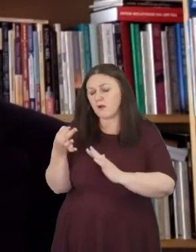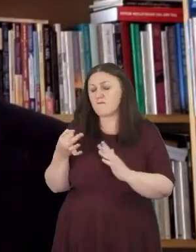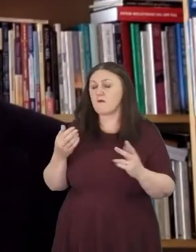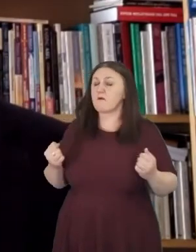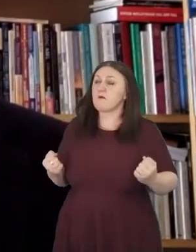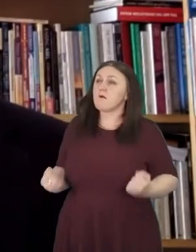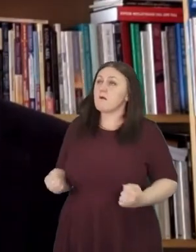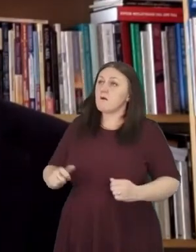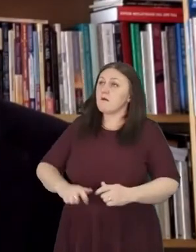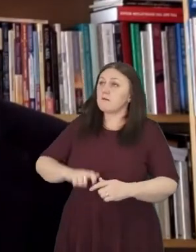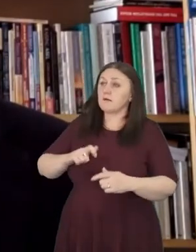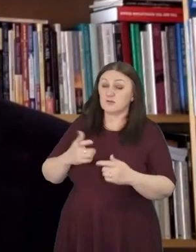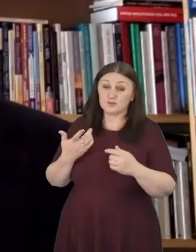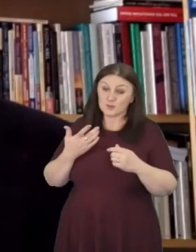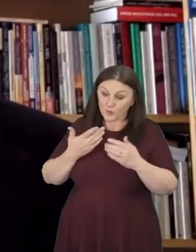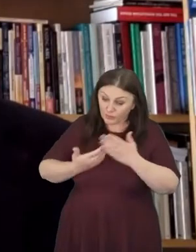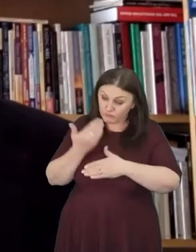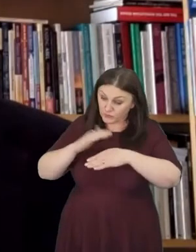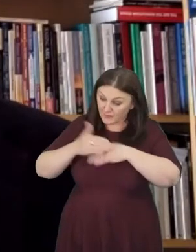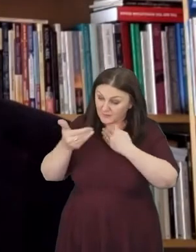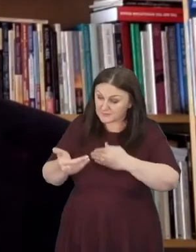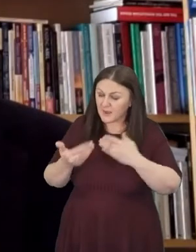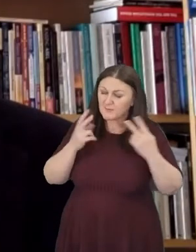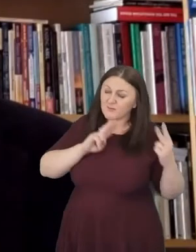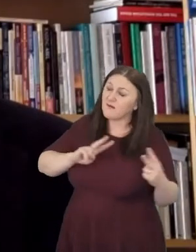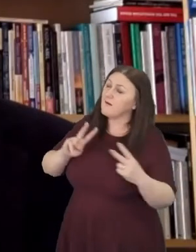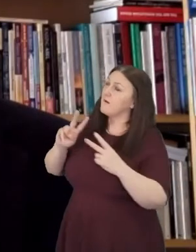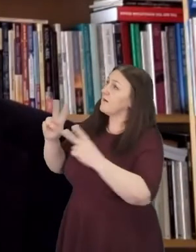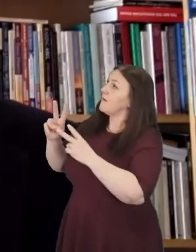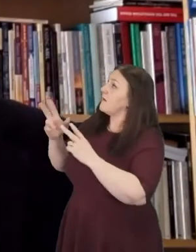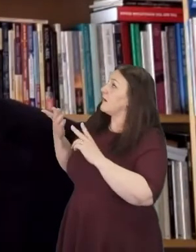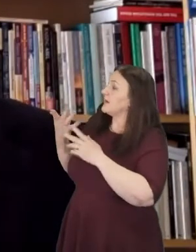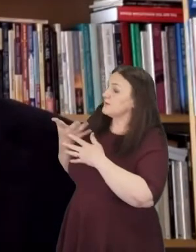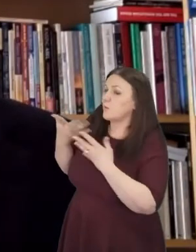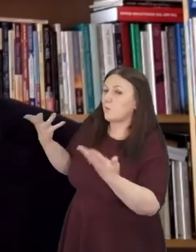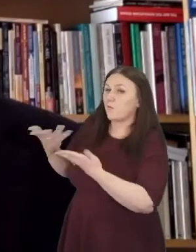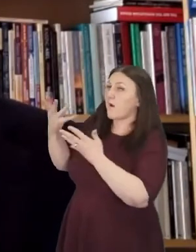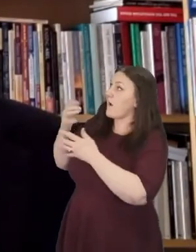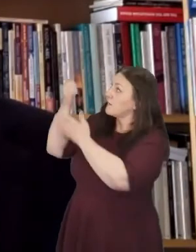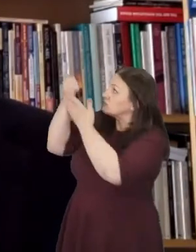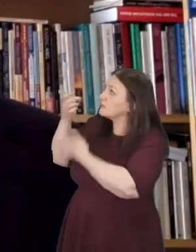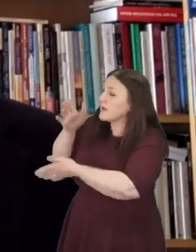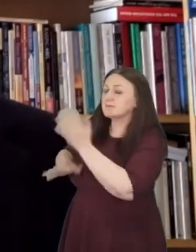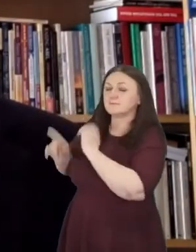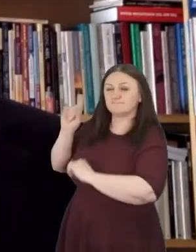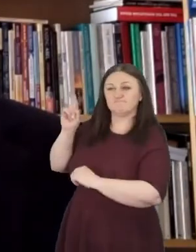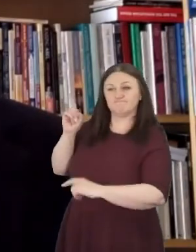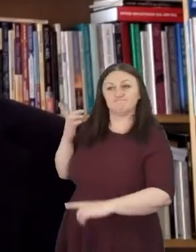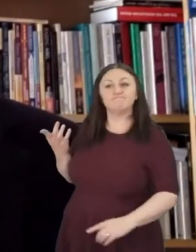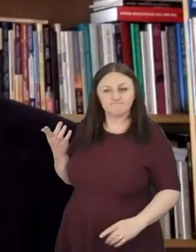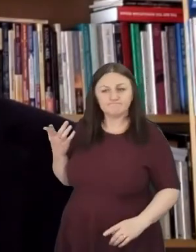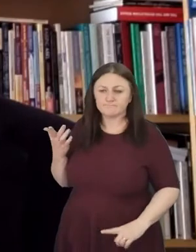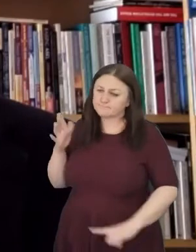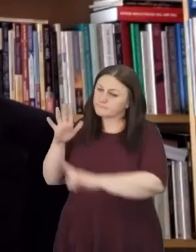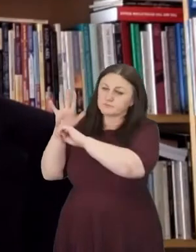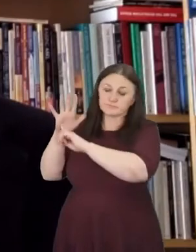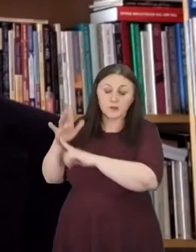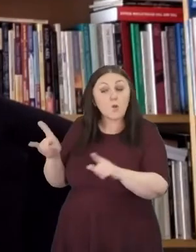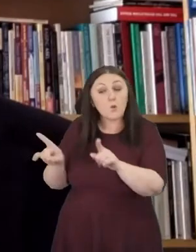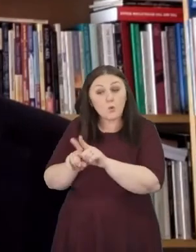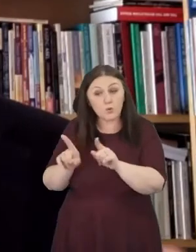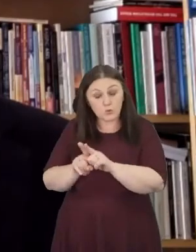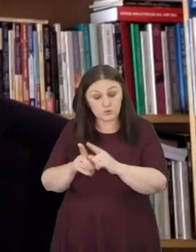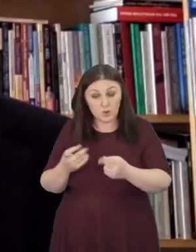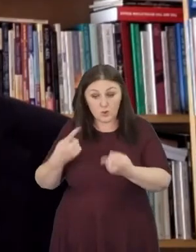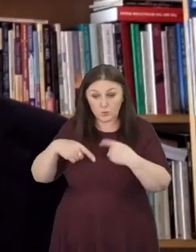attentiveness to rhythms of grace will be paramount. And we'll also need to be attentive to rhythms of grace because